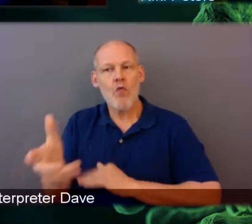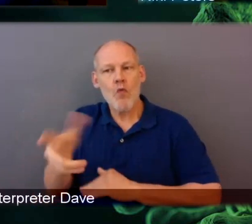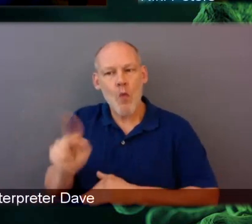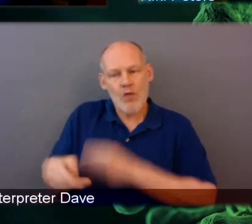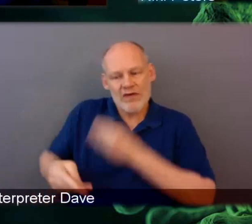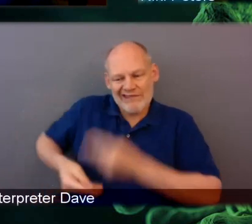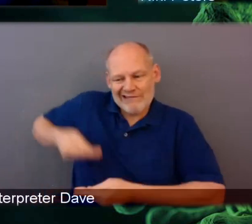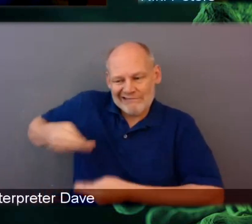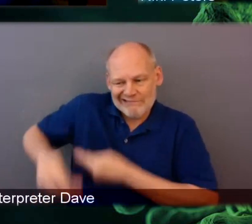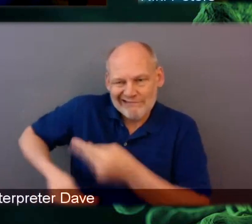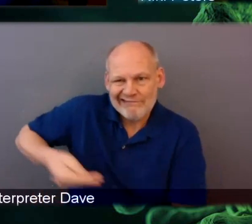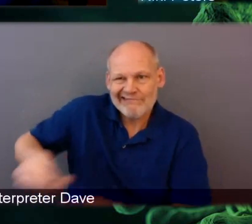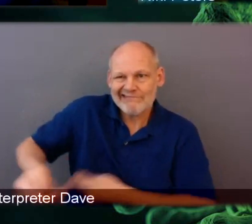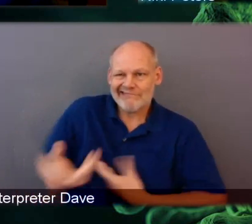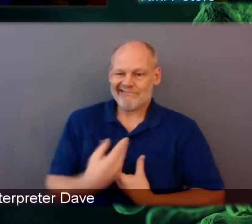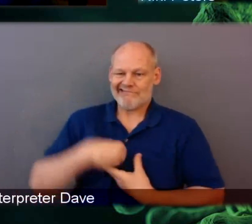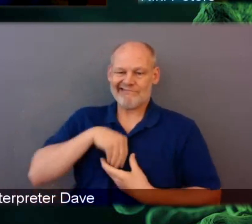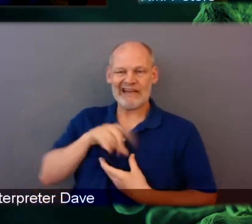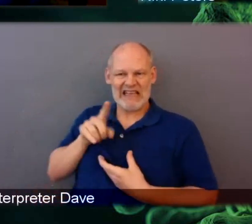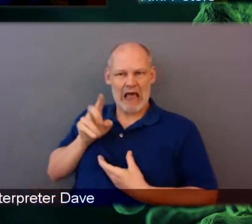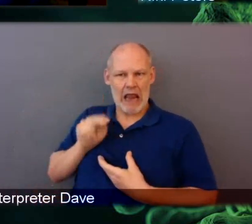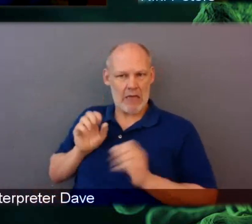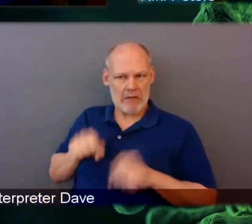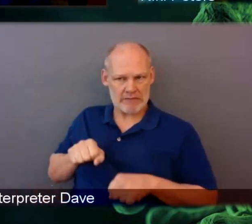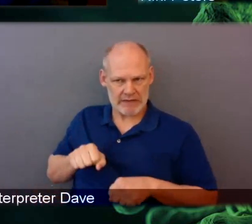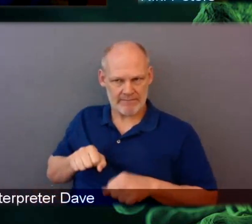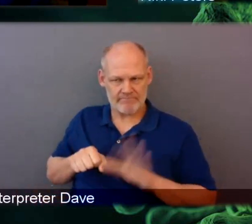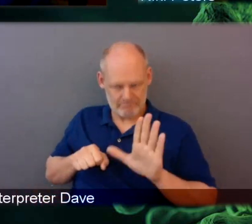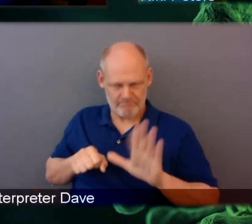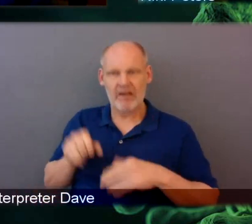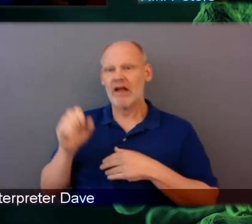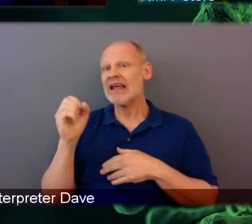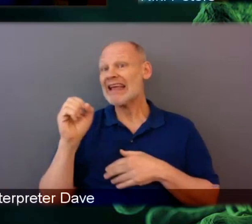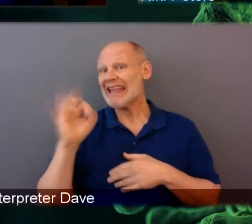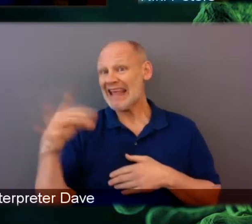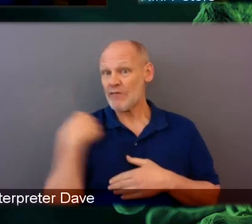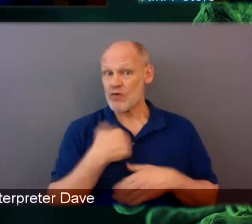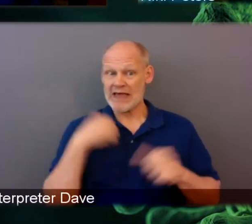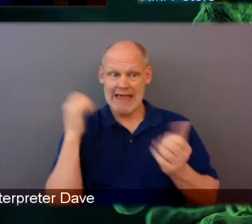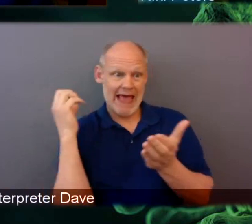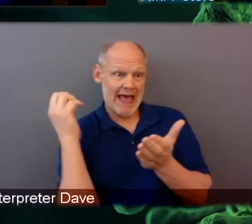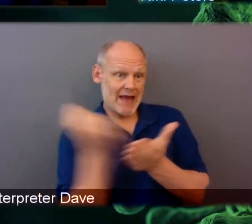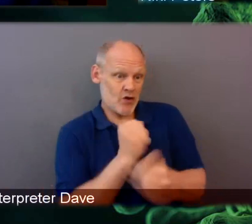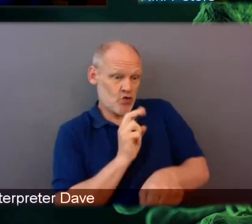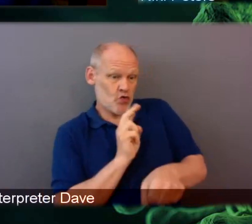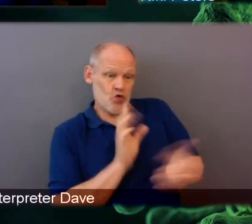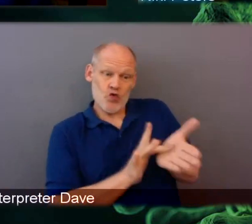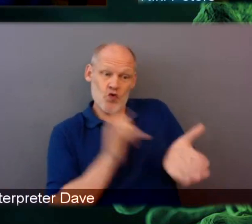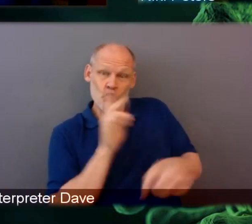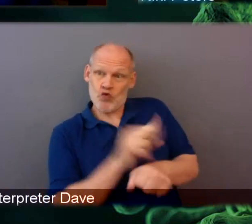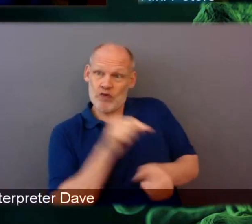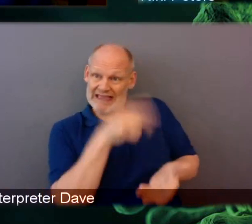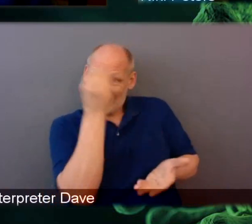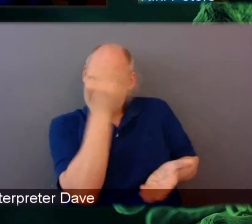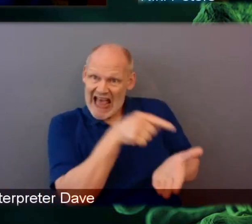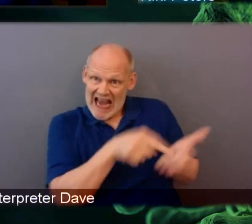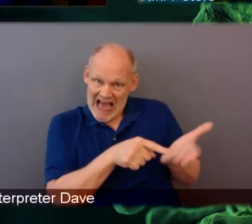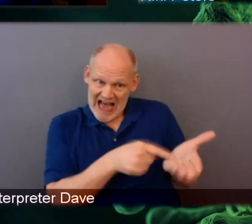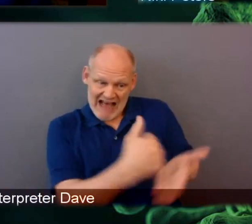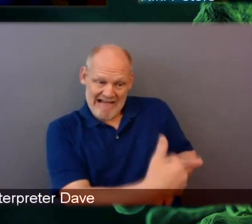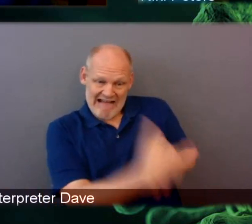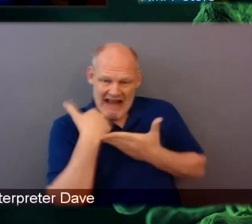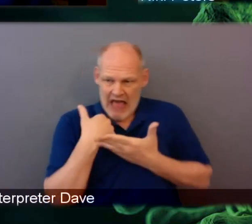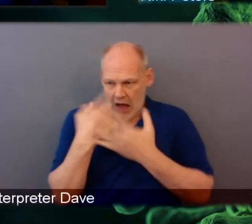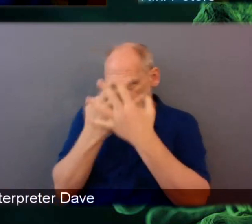colorectal cancer. If we identify these individuals with a high risk, they can benefit from frequent screening or